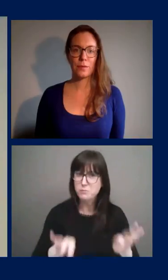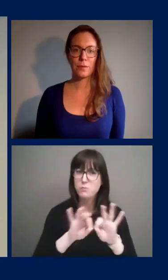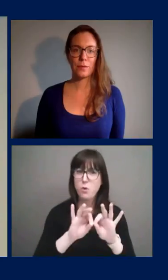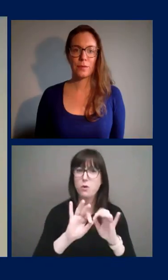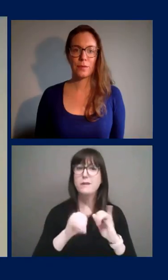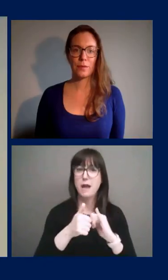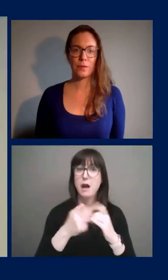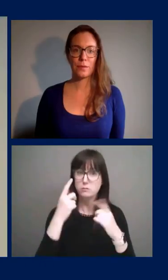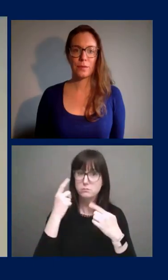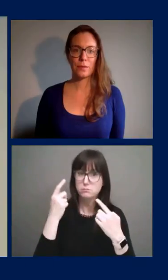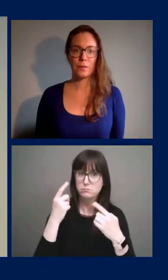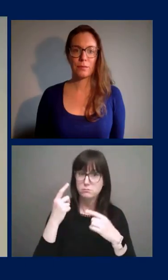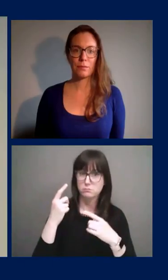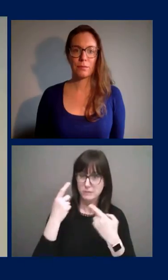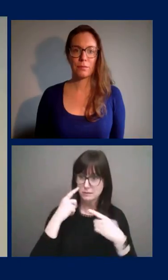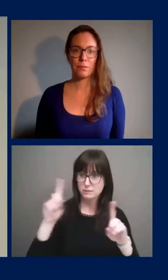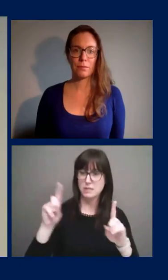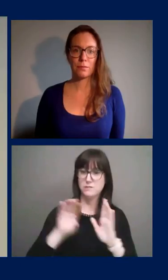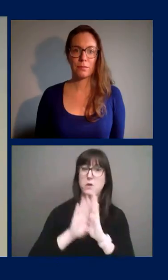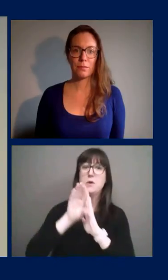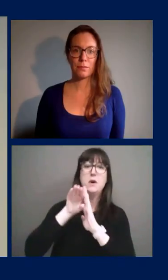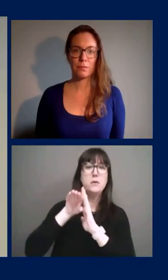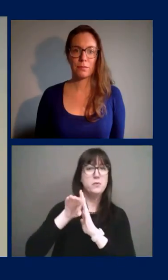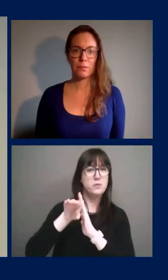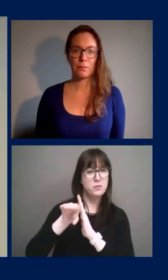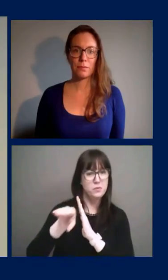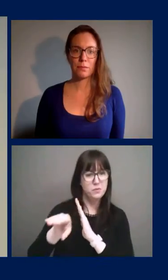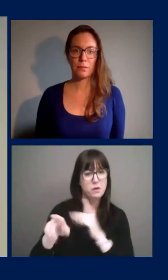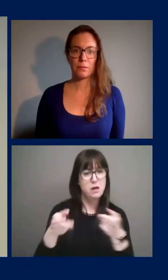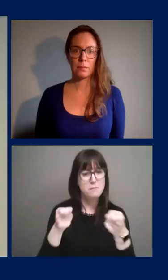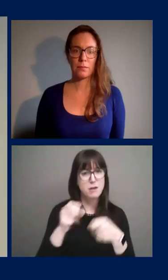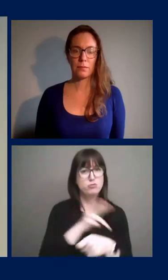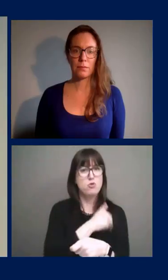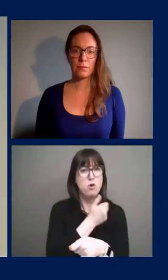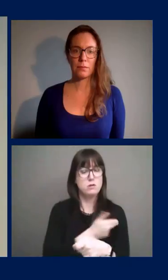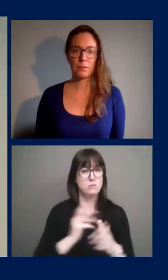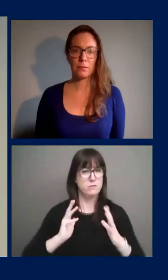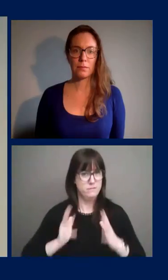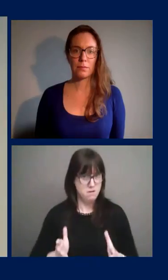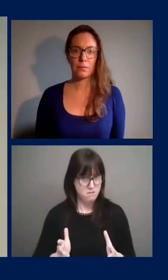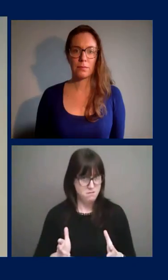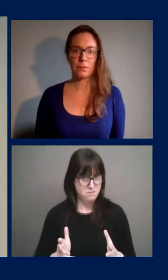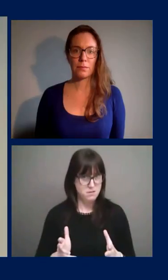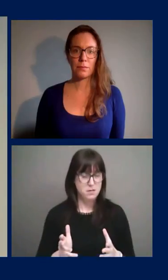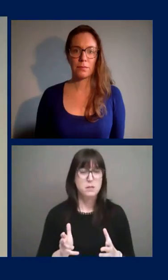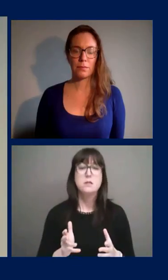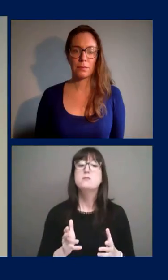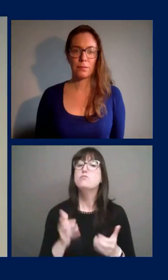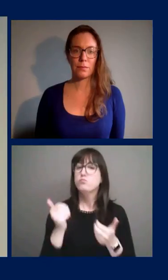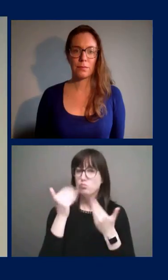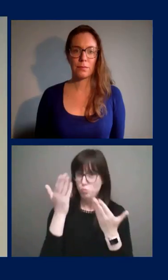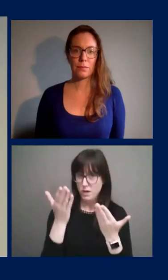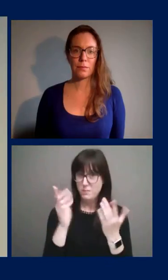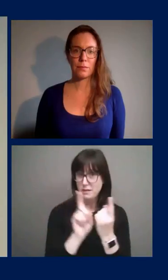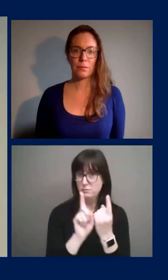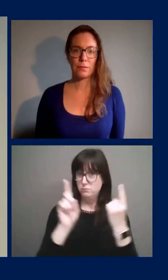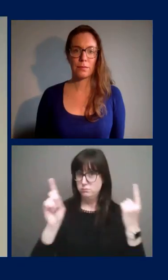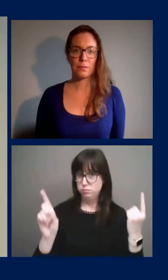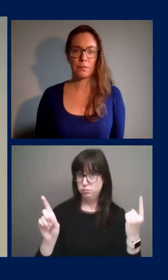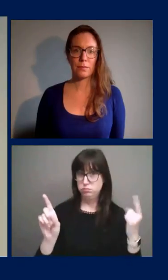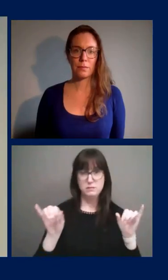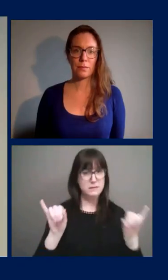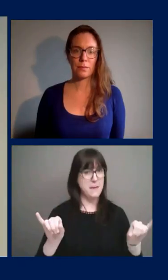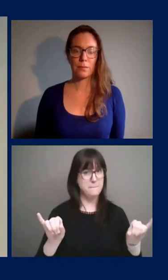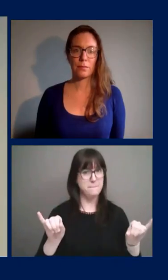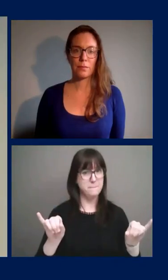to flatten the curve and kept demands on hospital capacity management so far. The recommended physical distancing measures don't change with